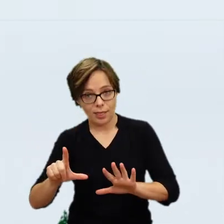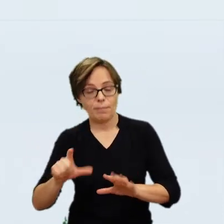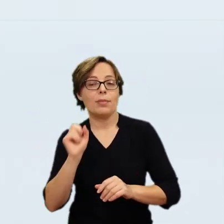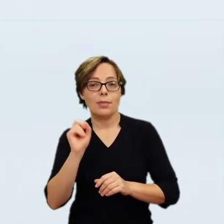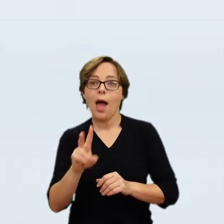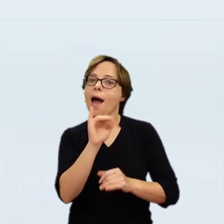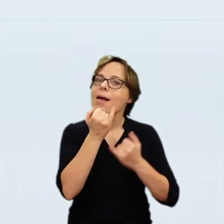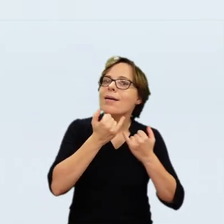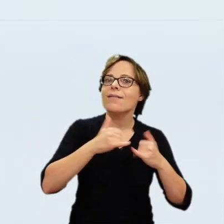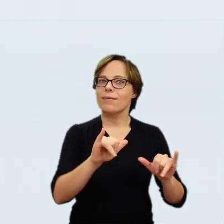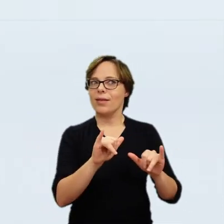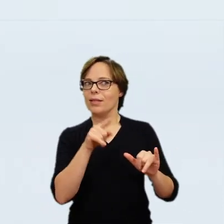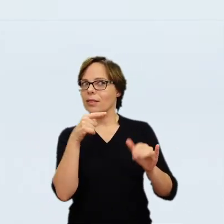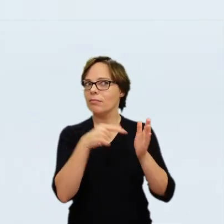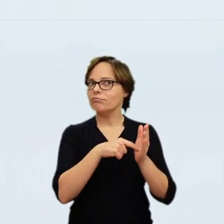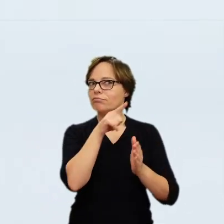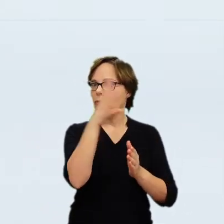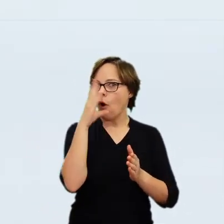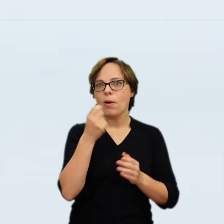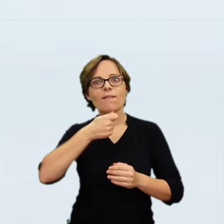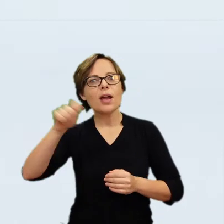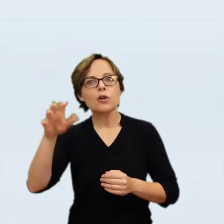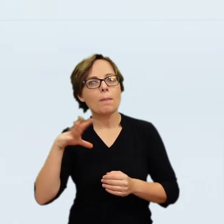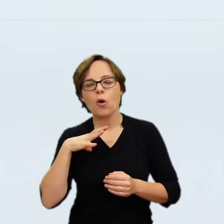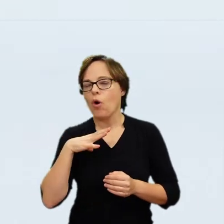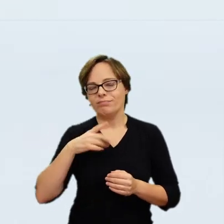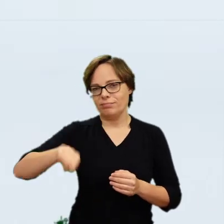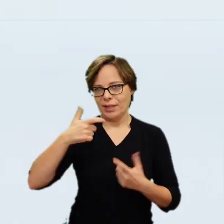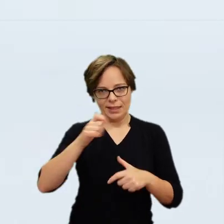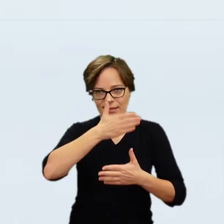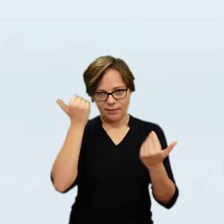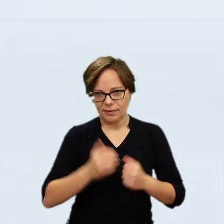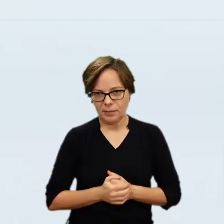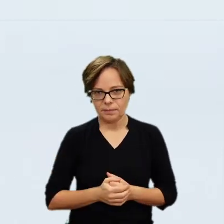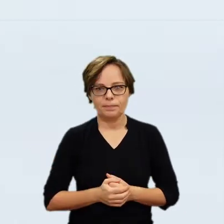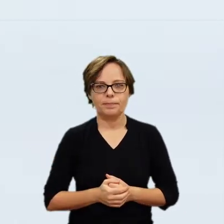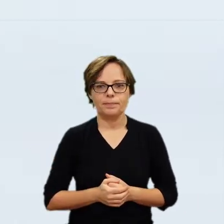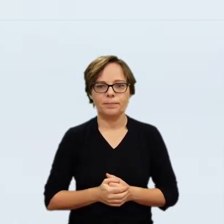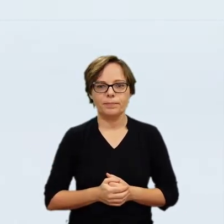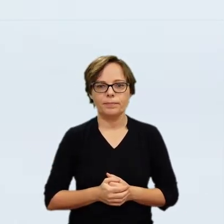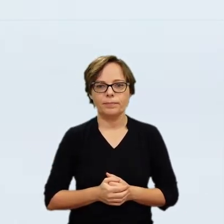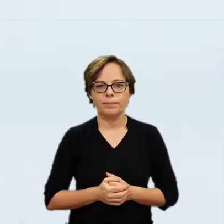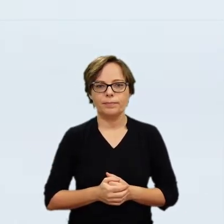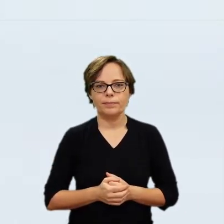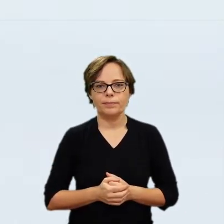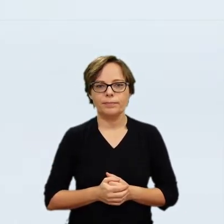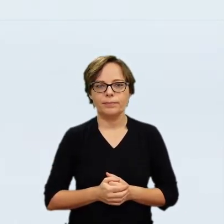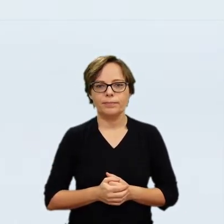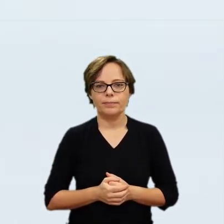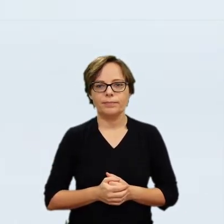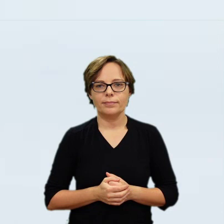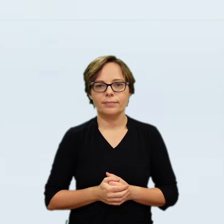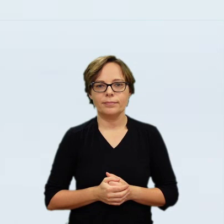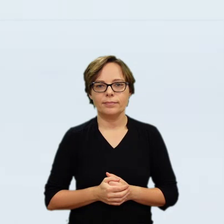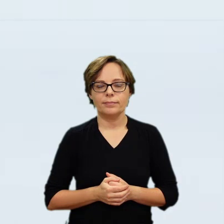drowning at the Battle of Leipzig in October 1813. The collection at Wazienki was inherited by Yusef's